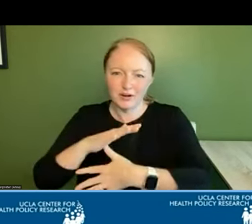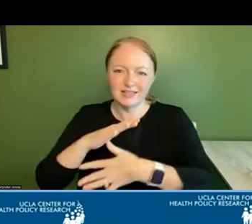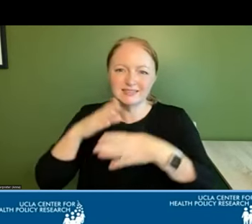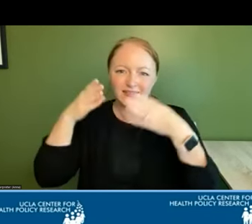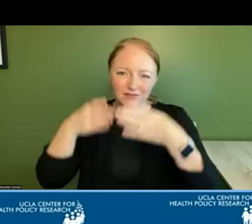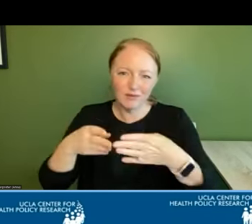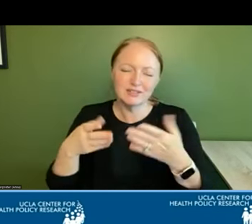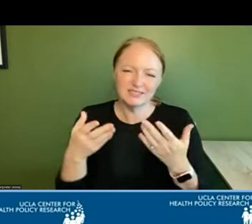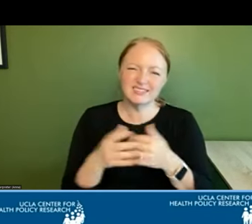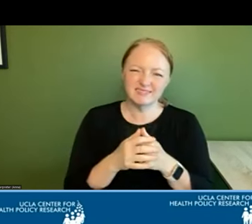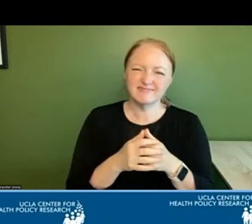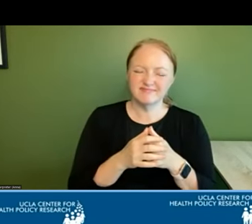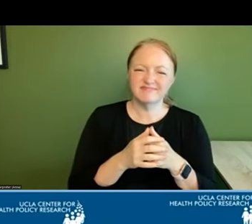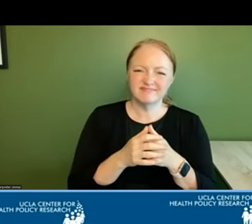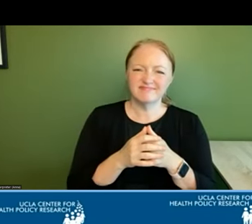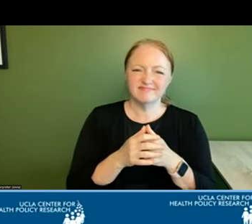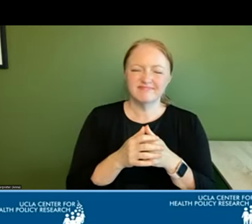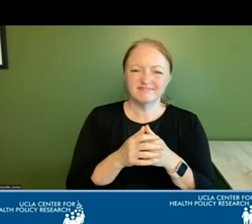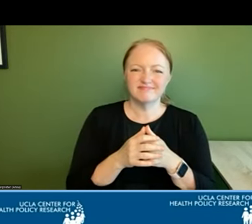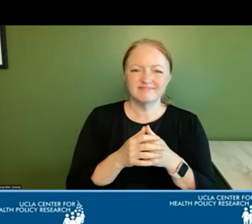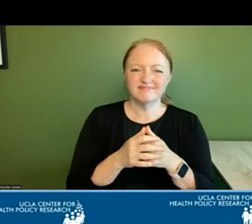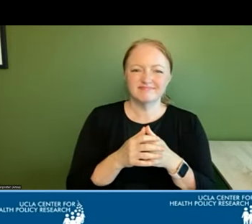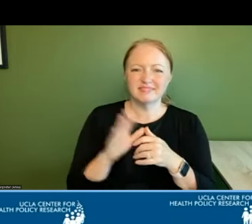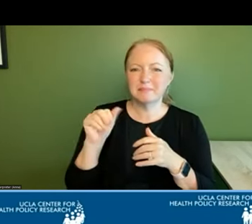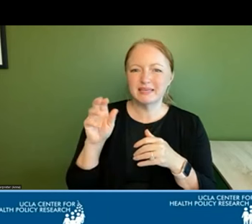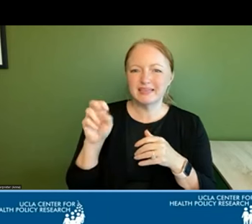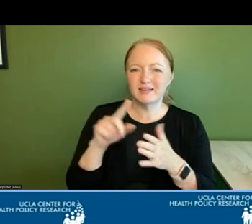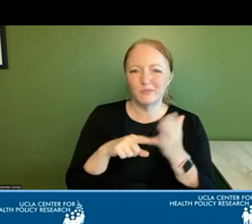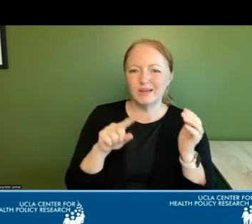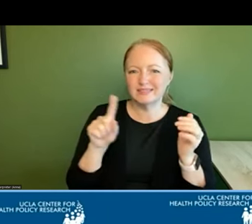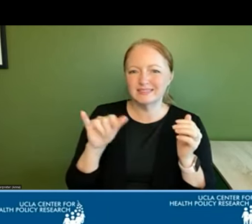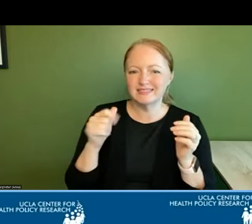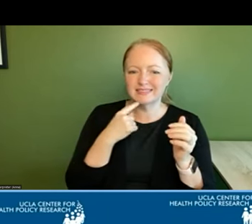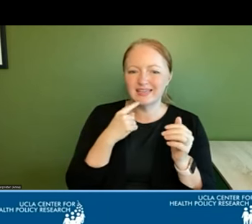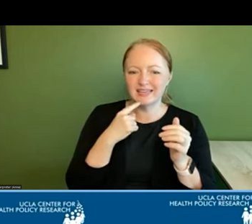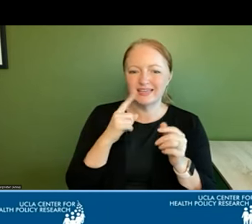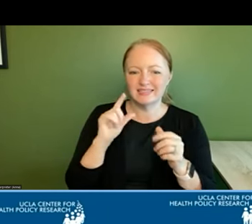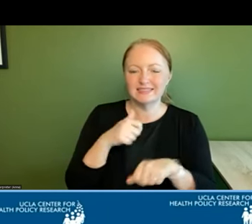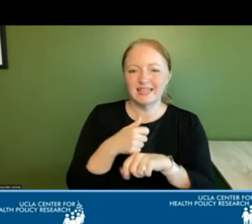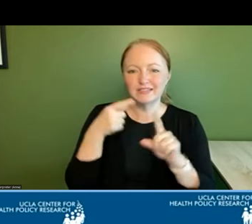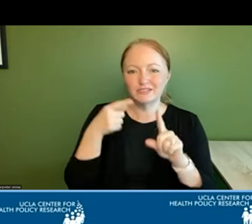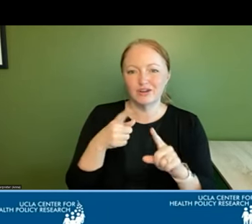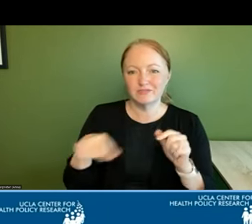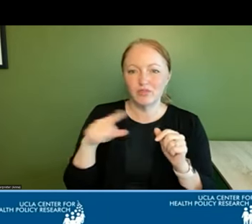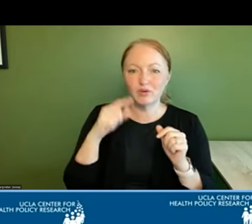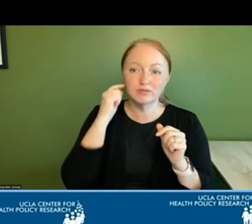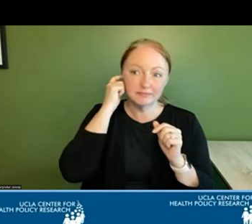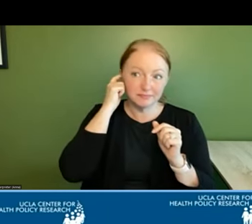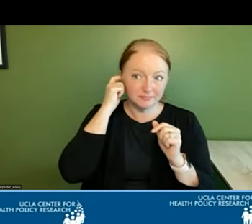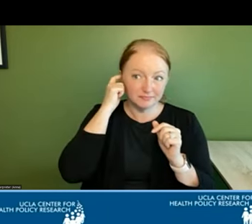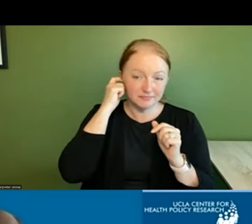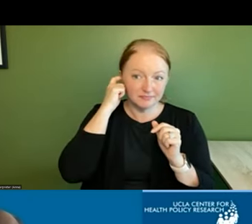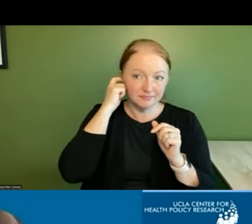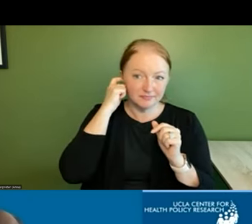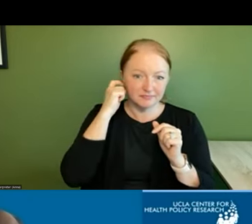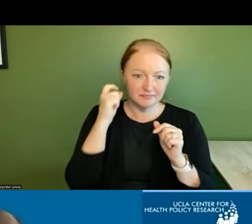points those beacons as as zia said and eventually even to start setting some targets for those yeah i